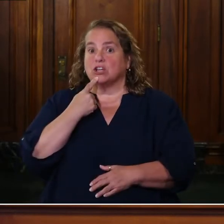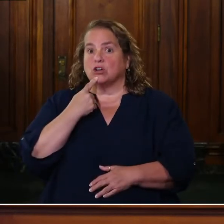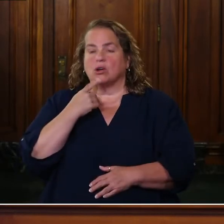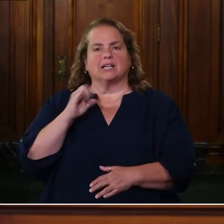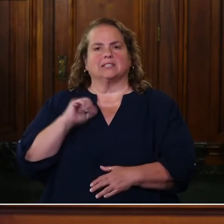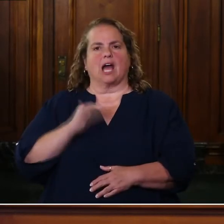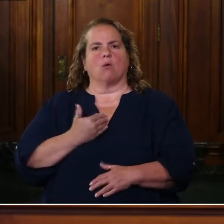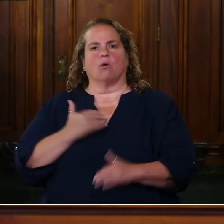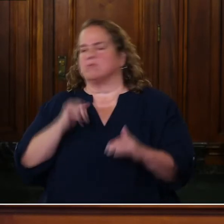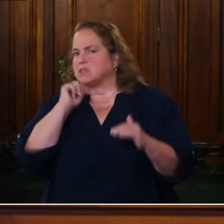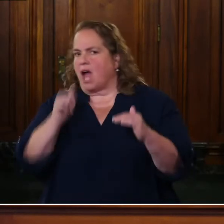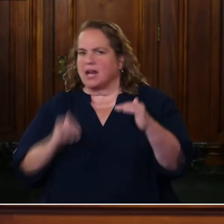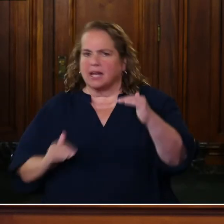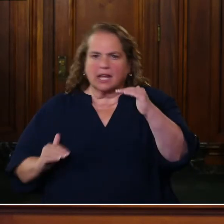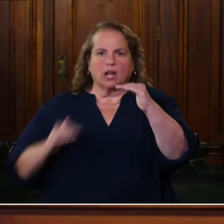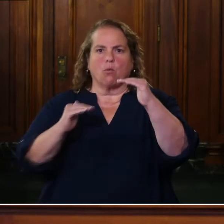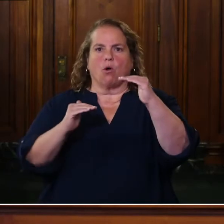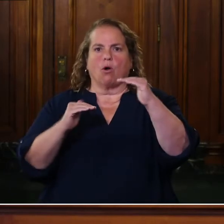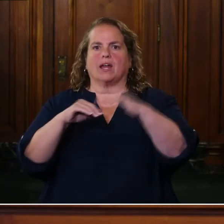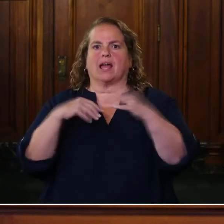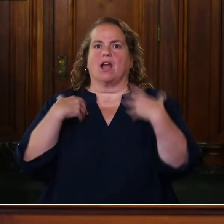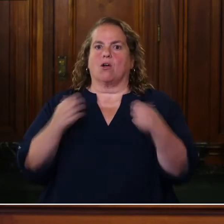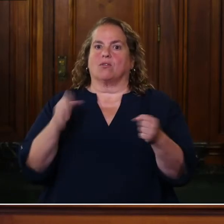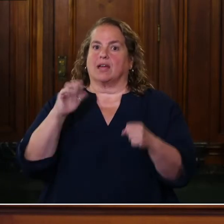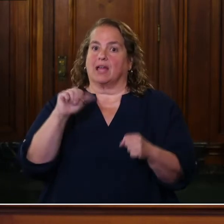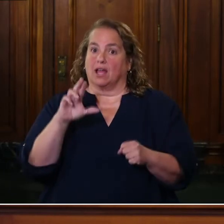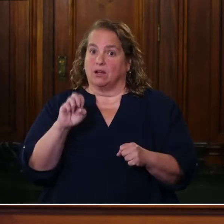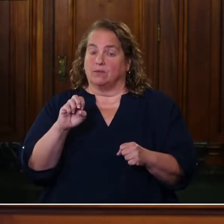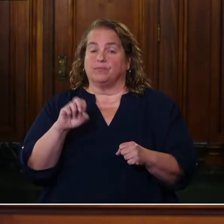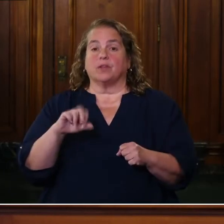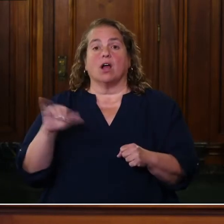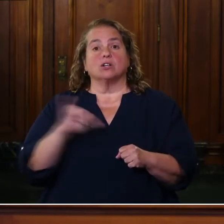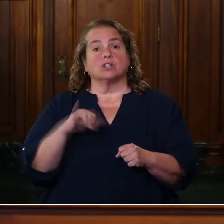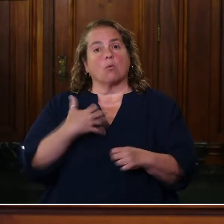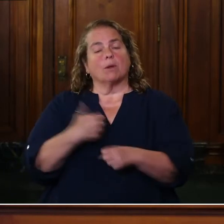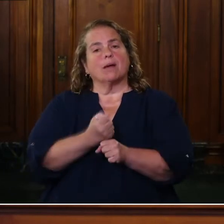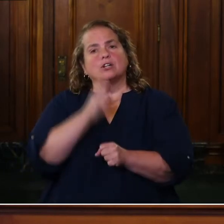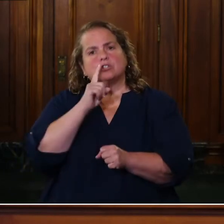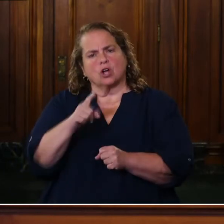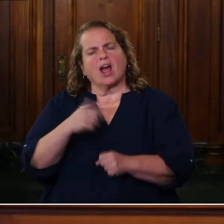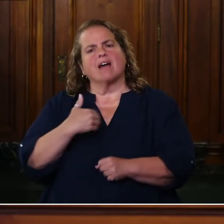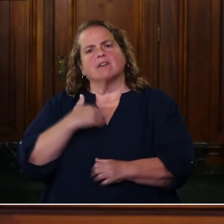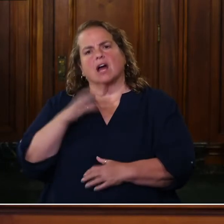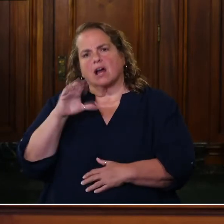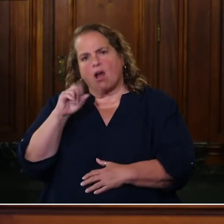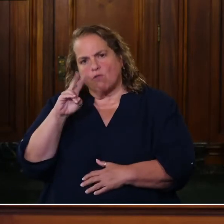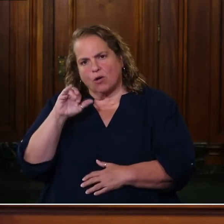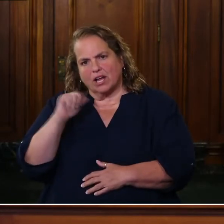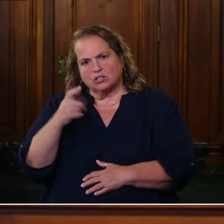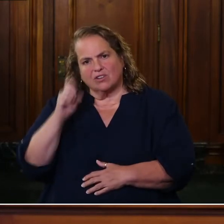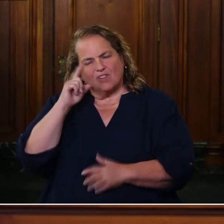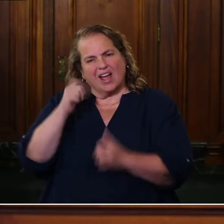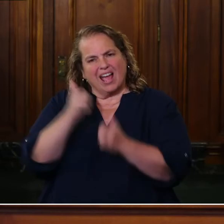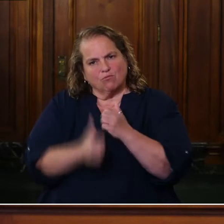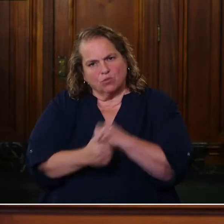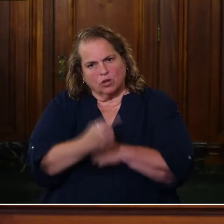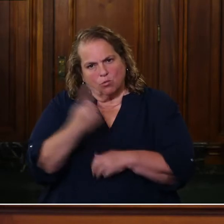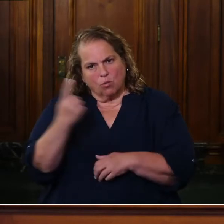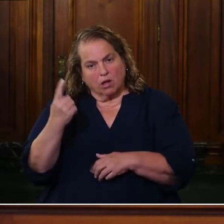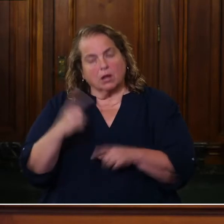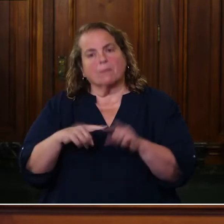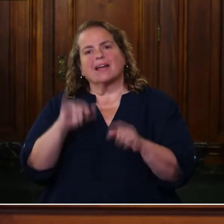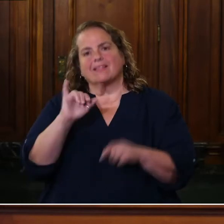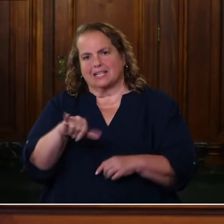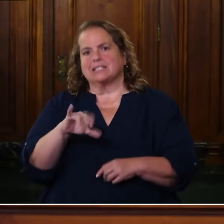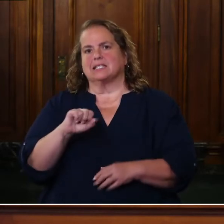Again, I want to eventually make sure that there's coverage for everybody out there, but this is the time. This is